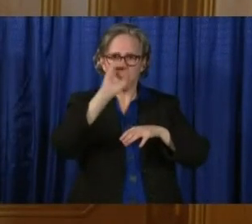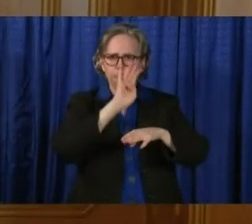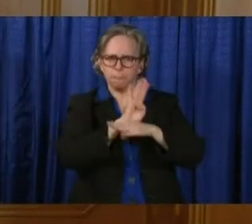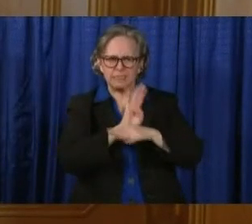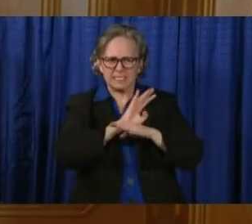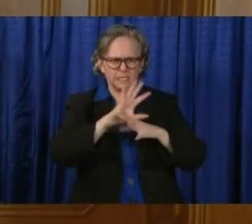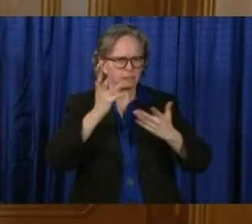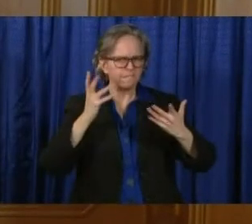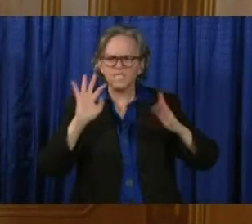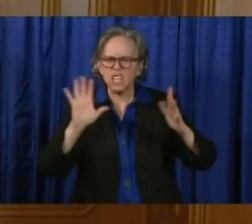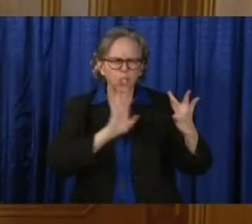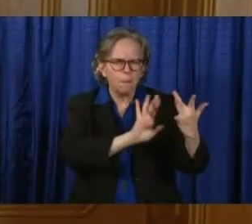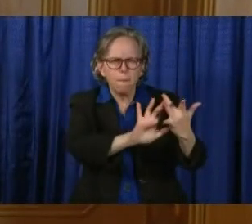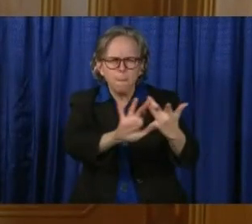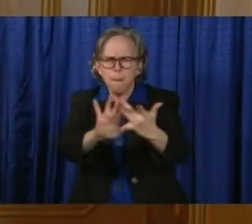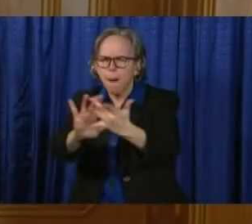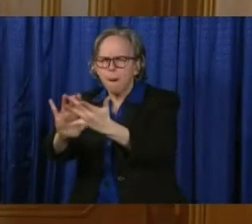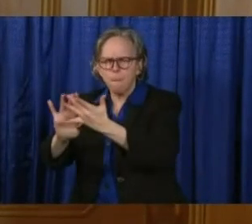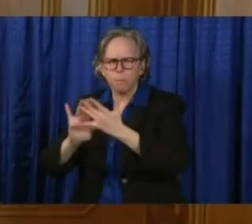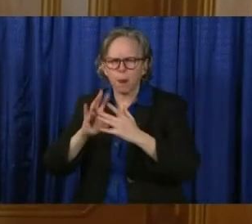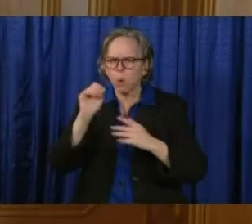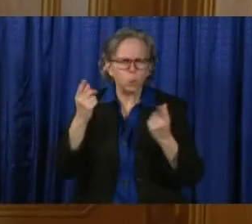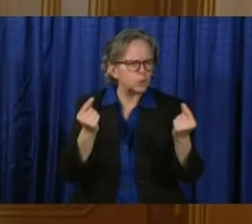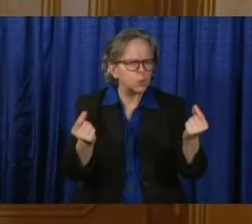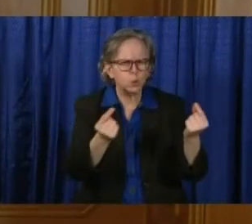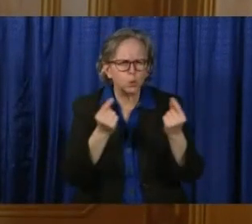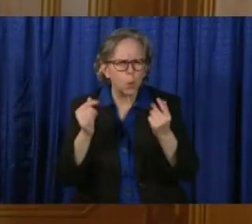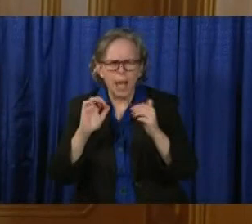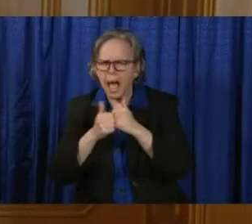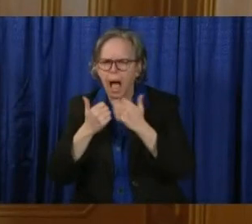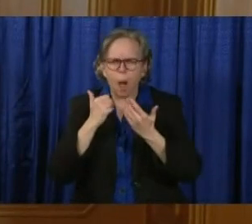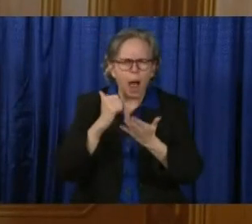help they can give as we deal with this crisis.